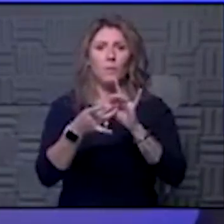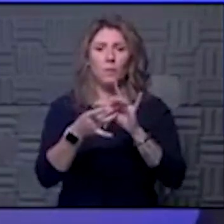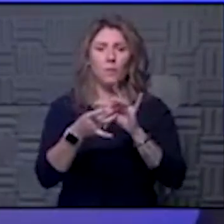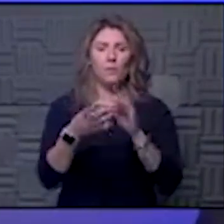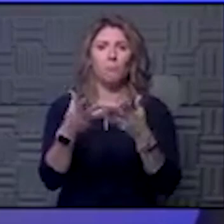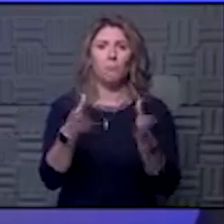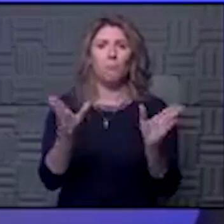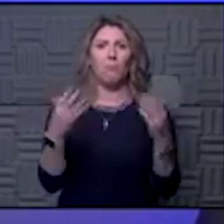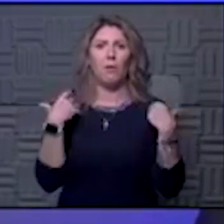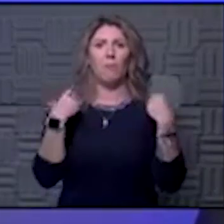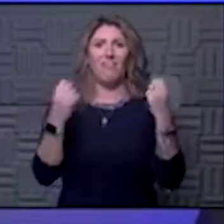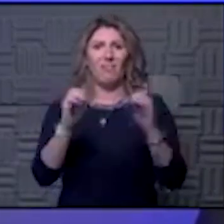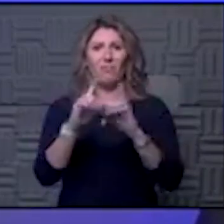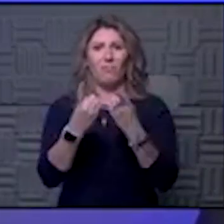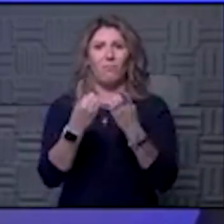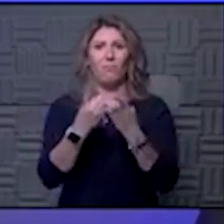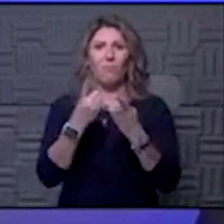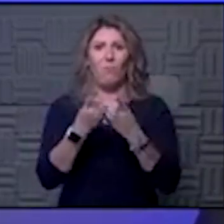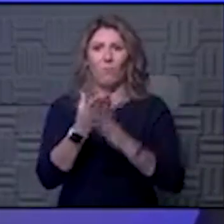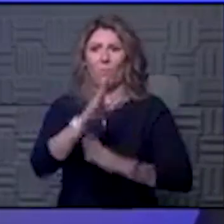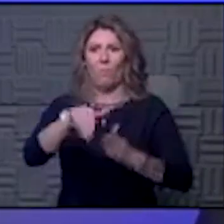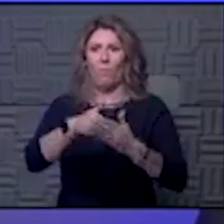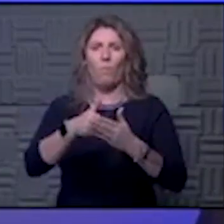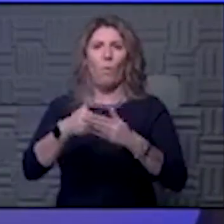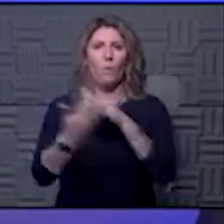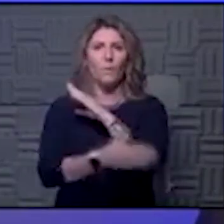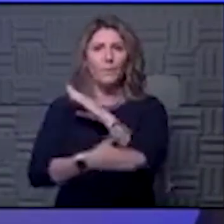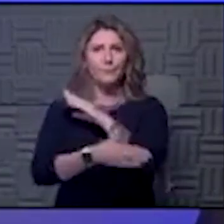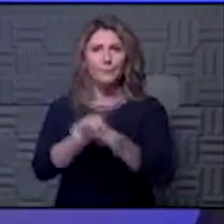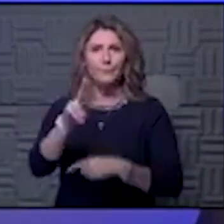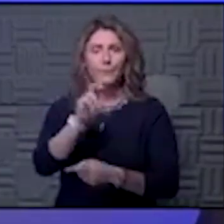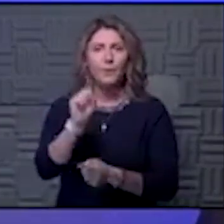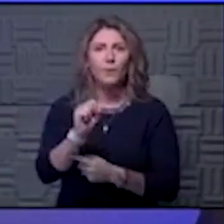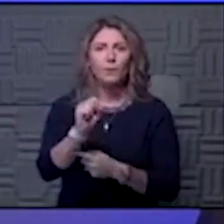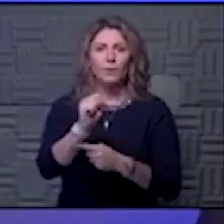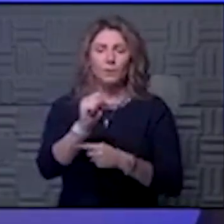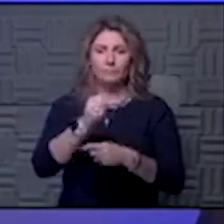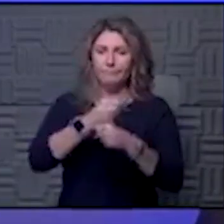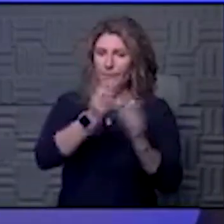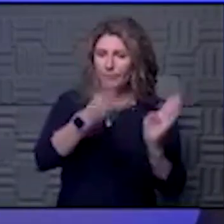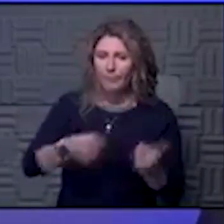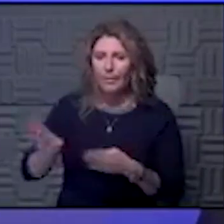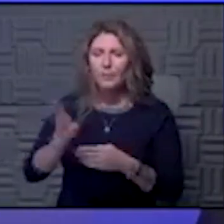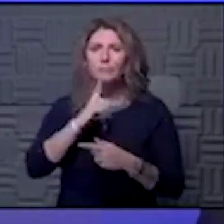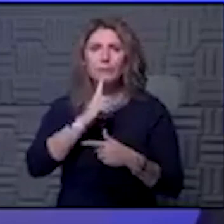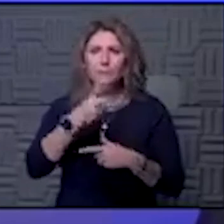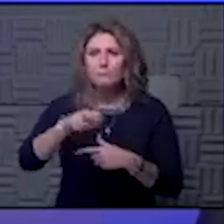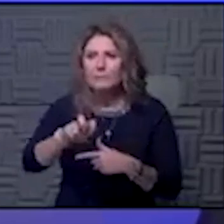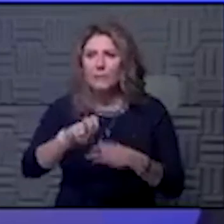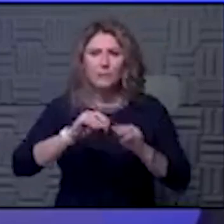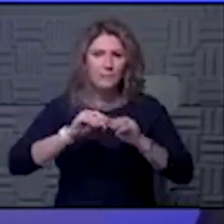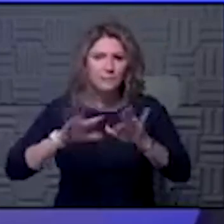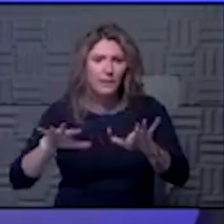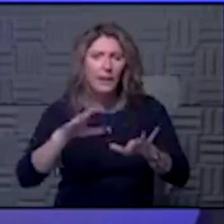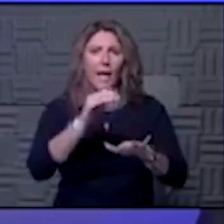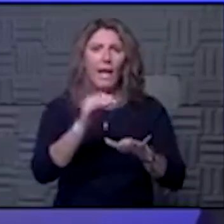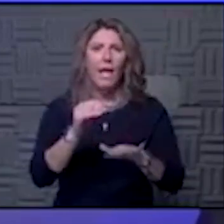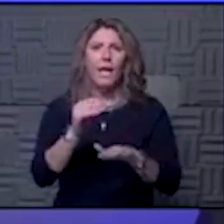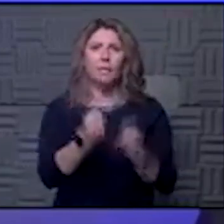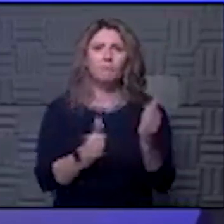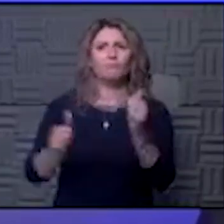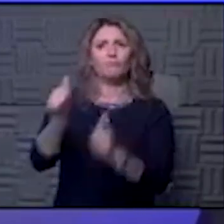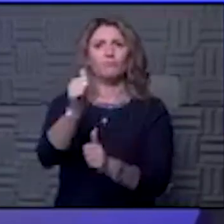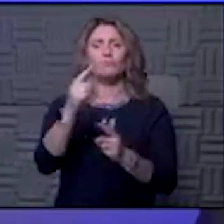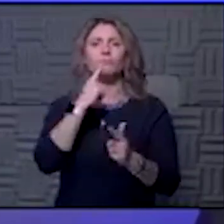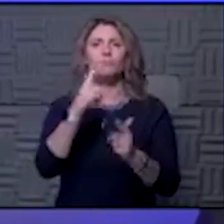across the country to make plans for the transportation, distribution and administration of those